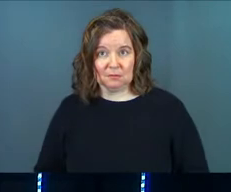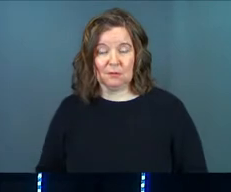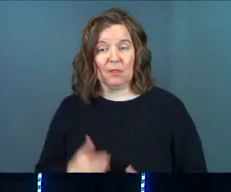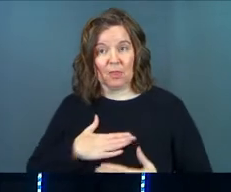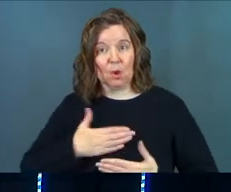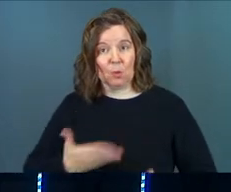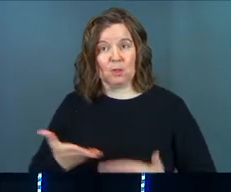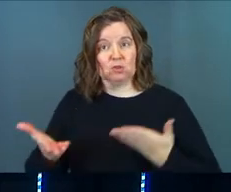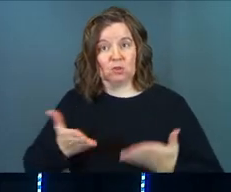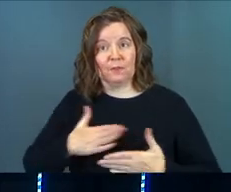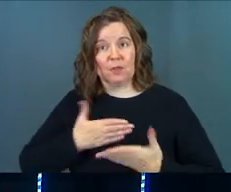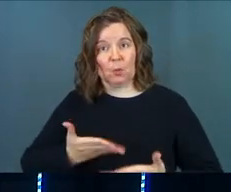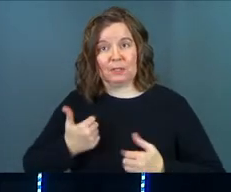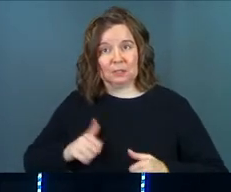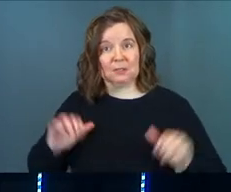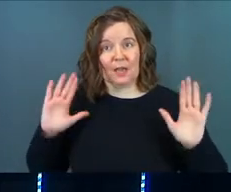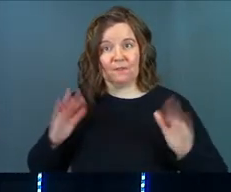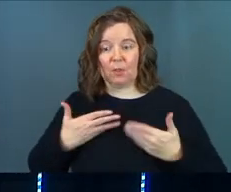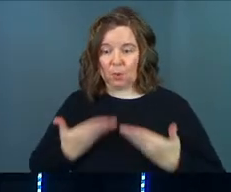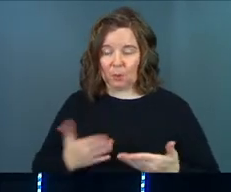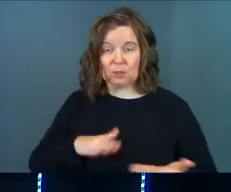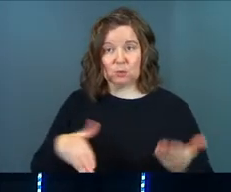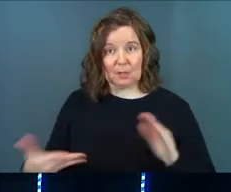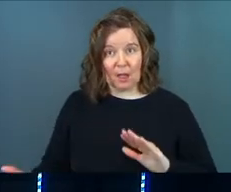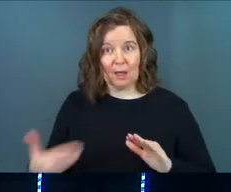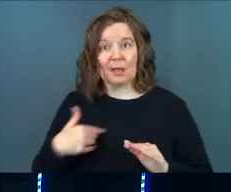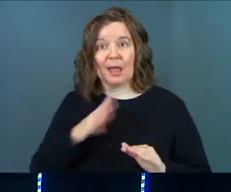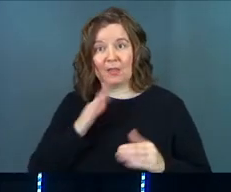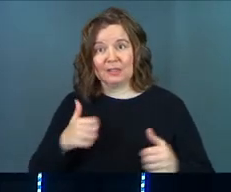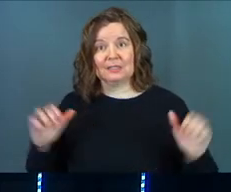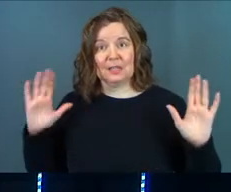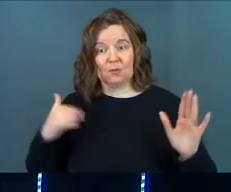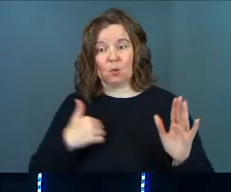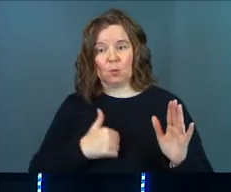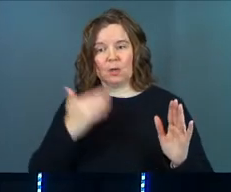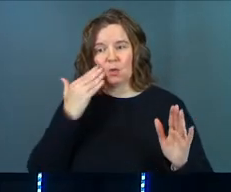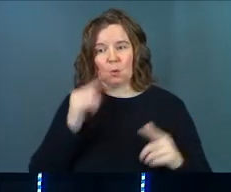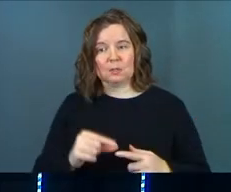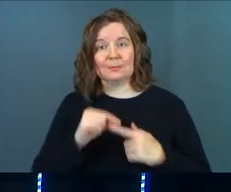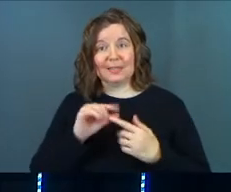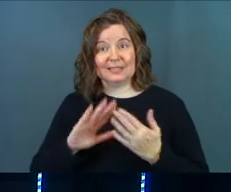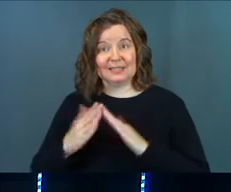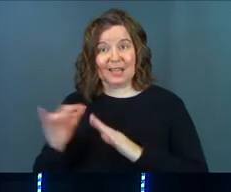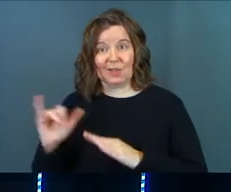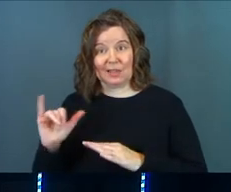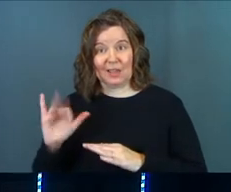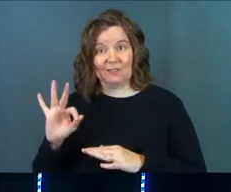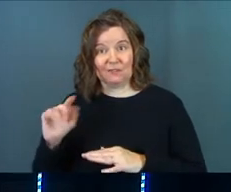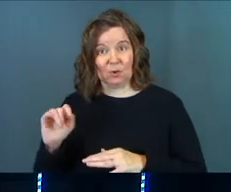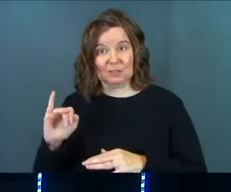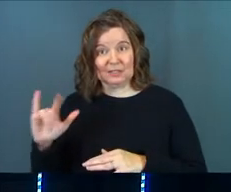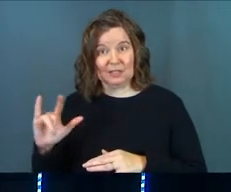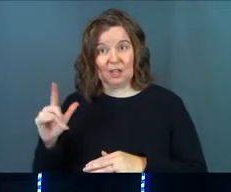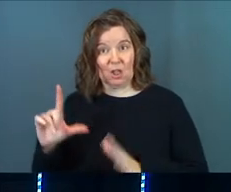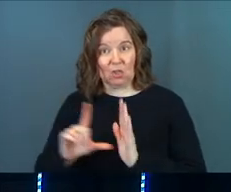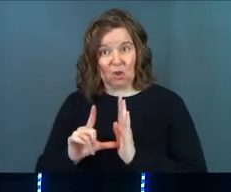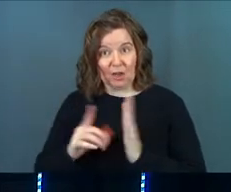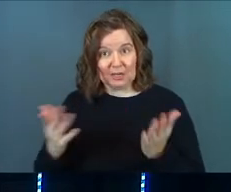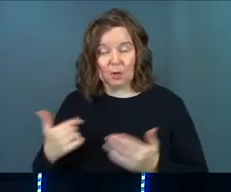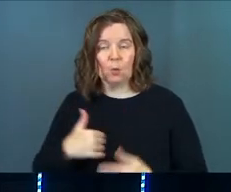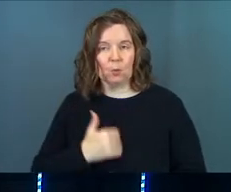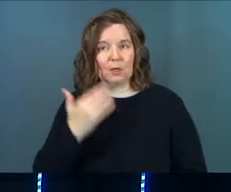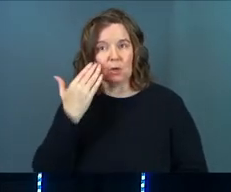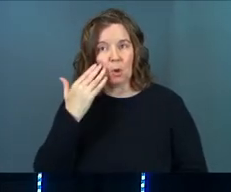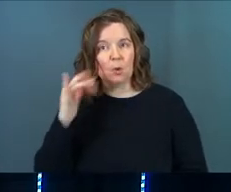They're willing to serve. They're willing to sacrifice. They're willing to die. And the sacrifice we know, especially in a town like Fort Sill and Lawton here,